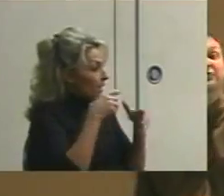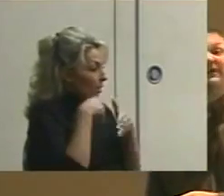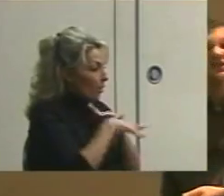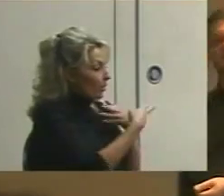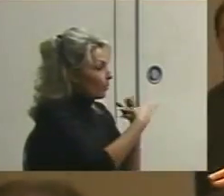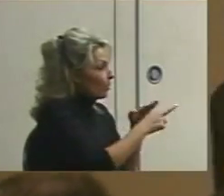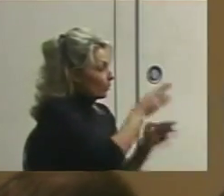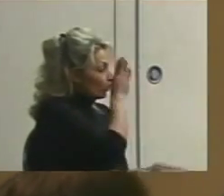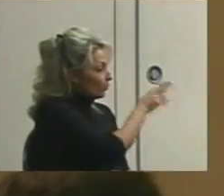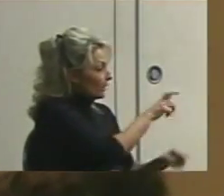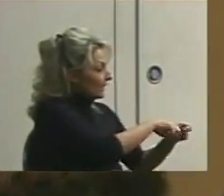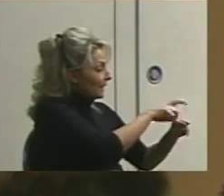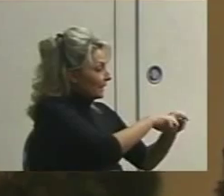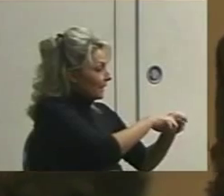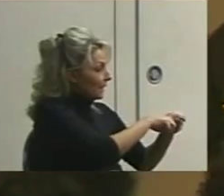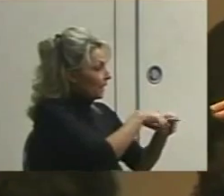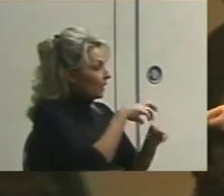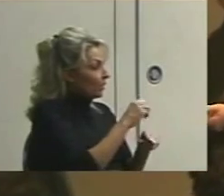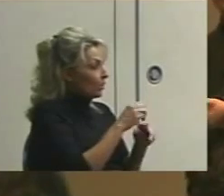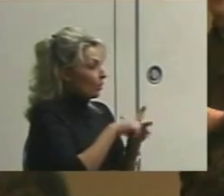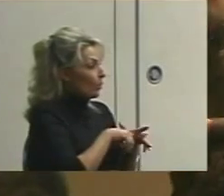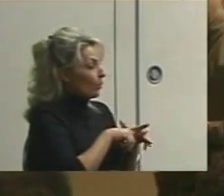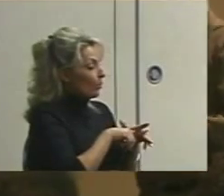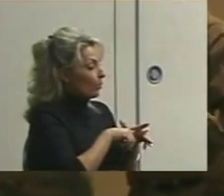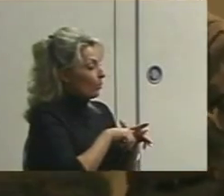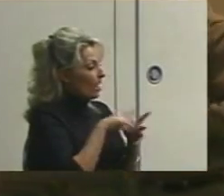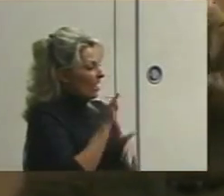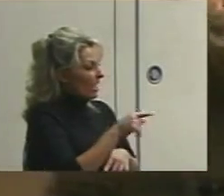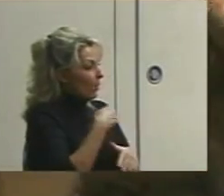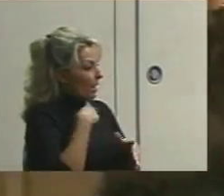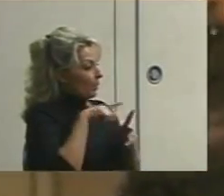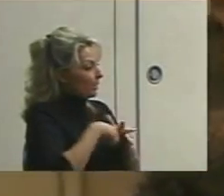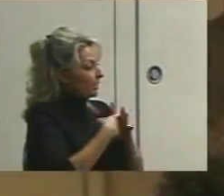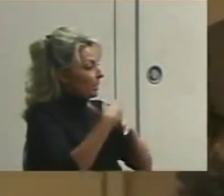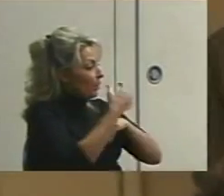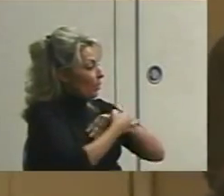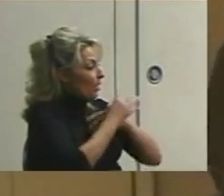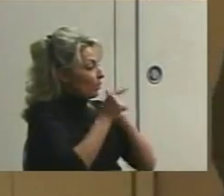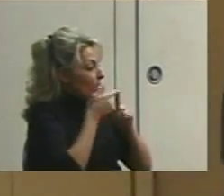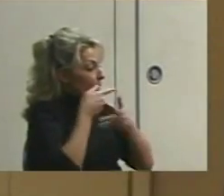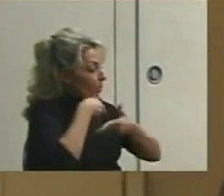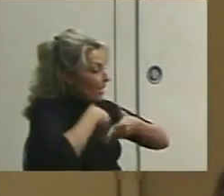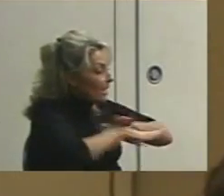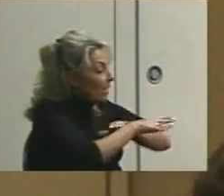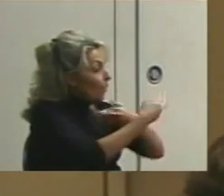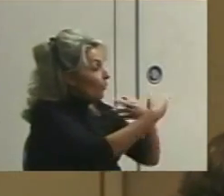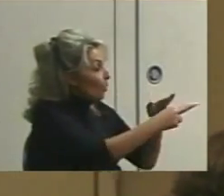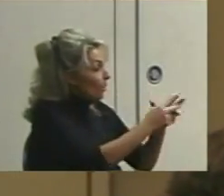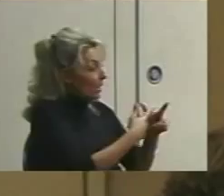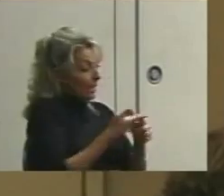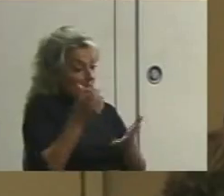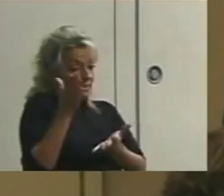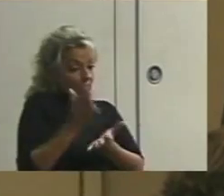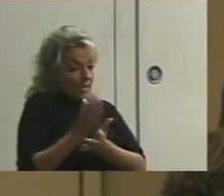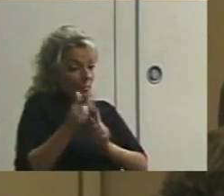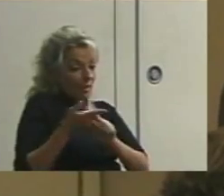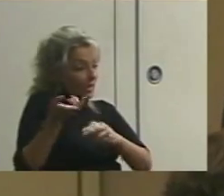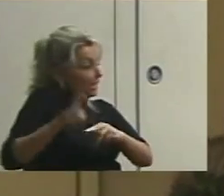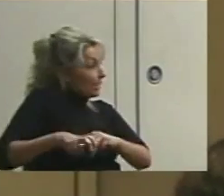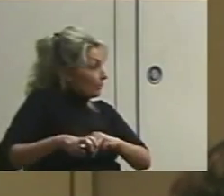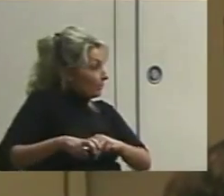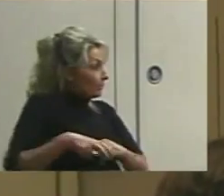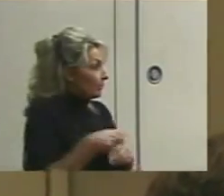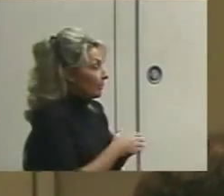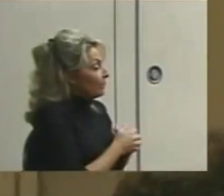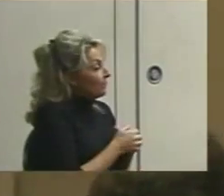room and go straight to your seat. So I would start the watch when they walk through the door and stop it when they finally got into their seat.